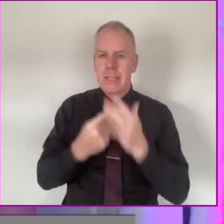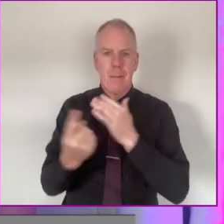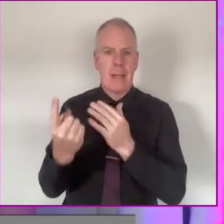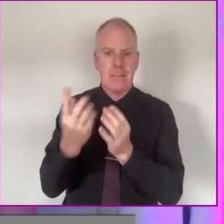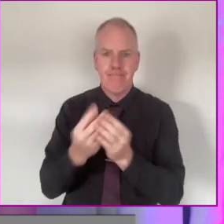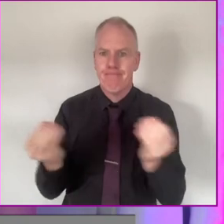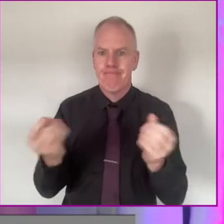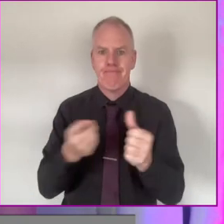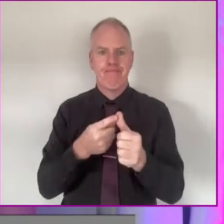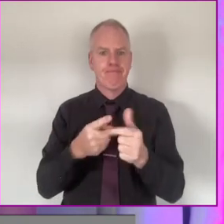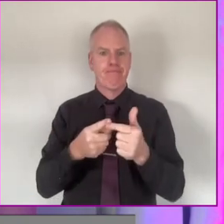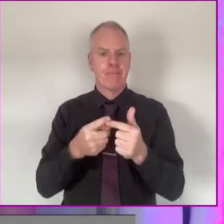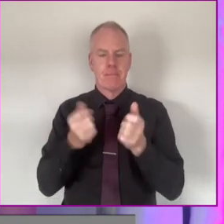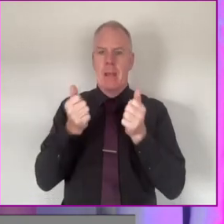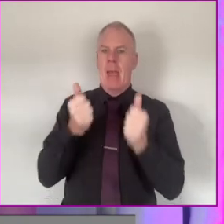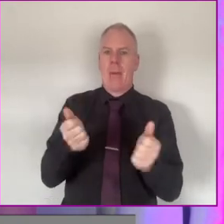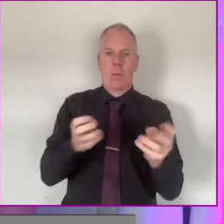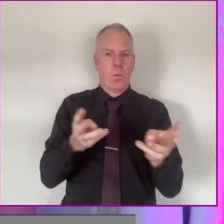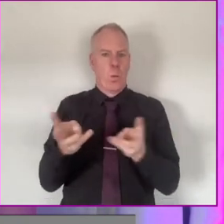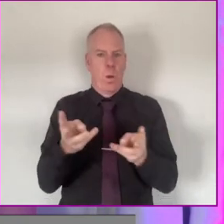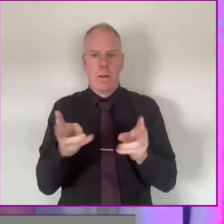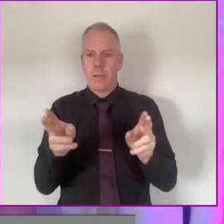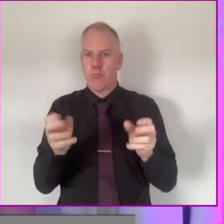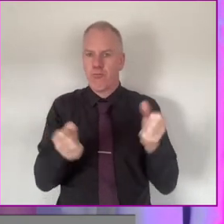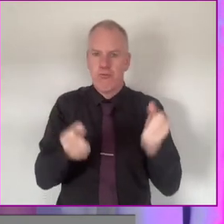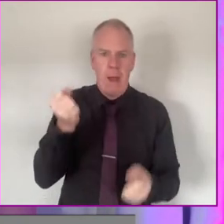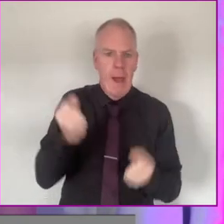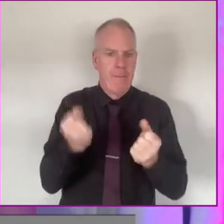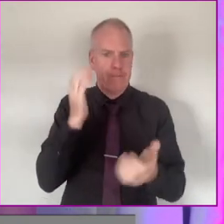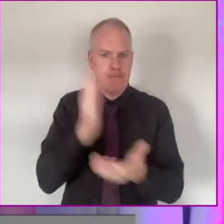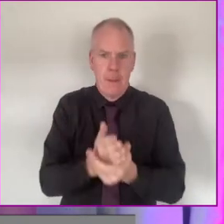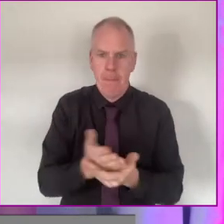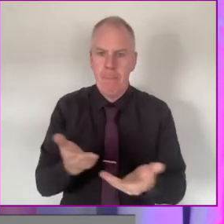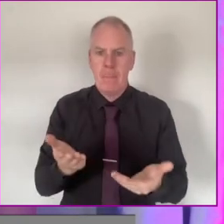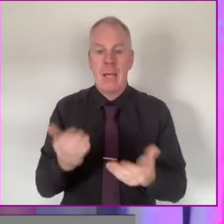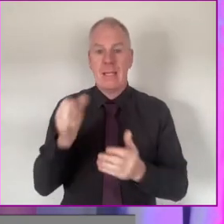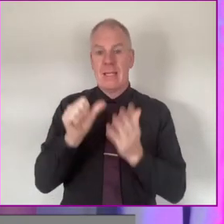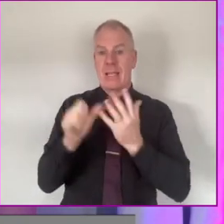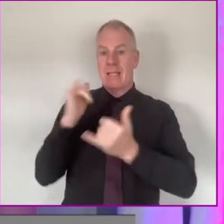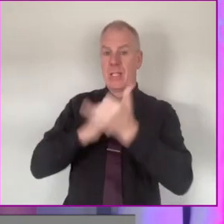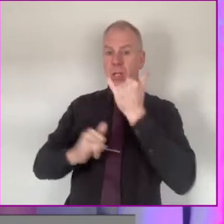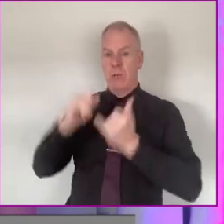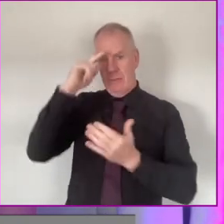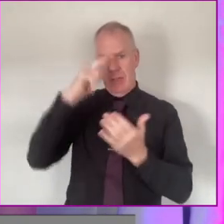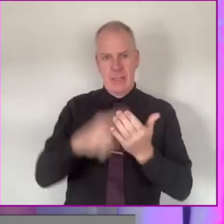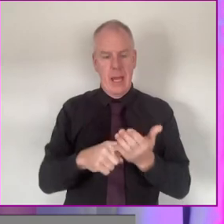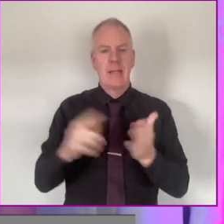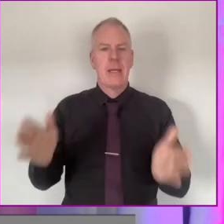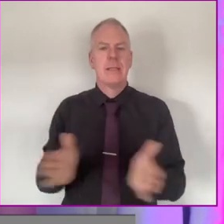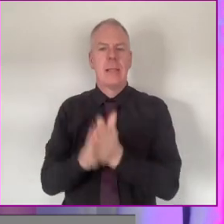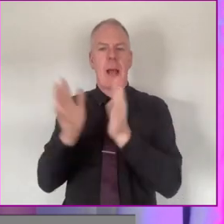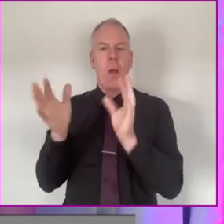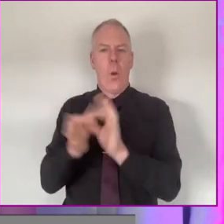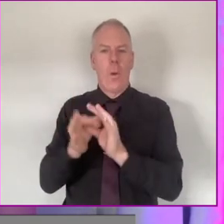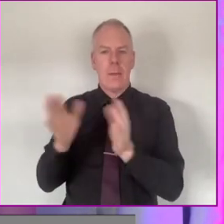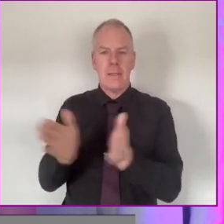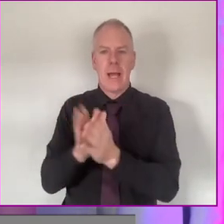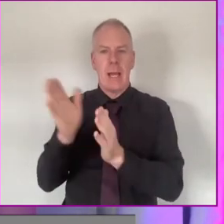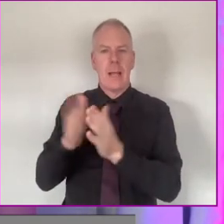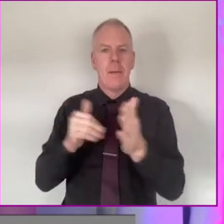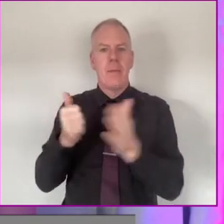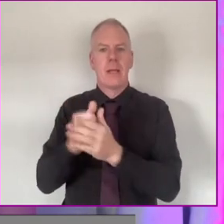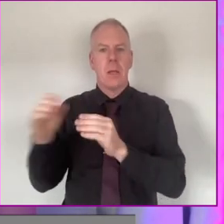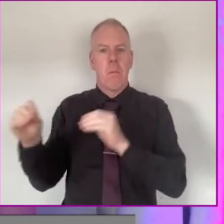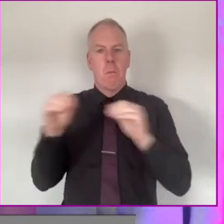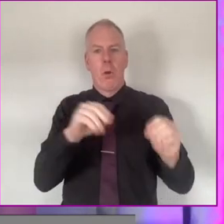I lost my independence and my ability to work and drive. And six years ago, we made the decision to sell our home and